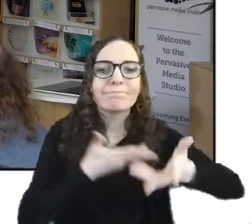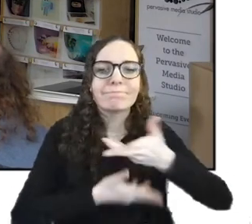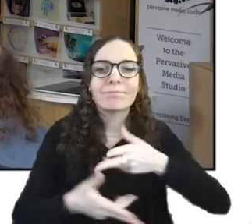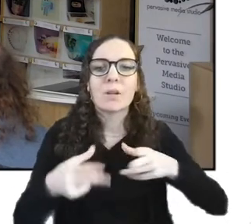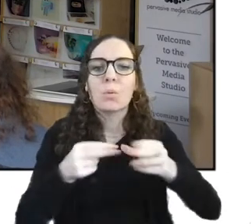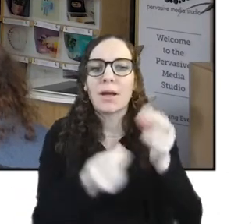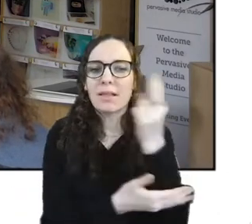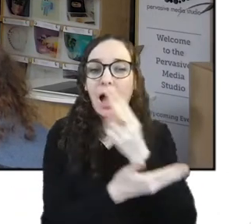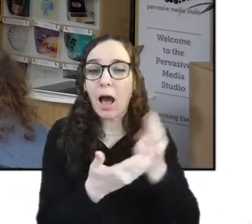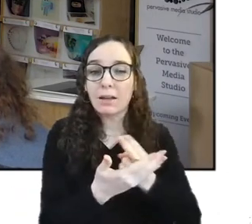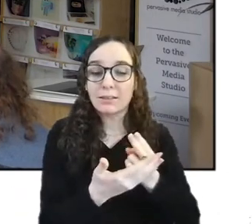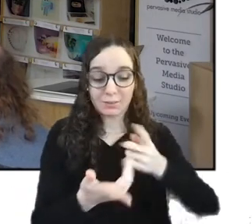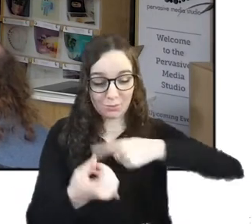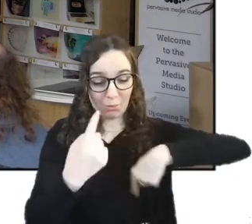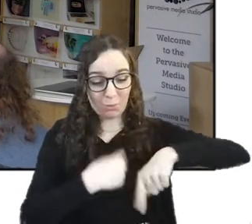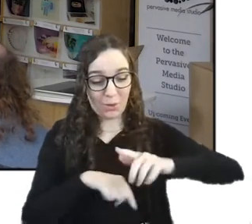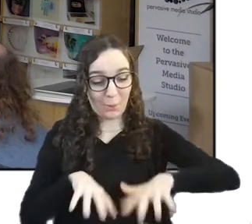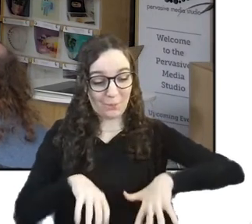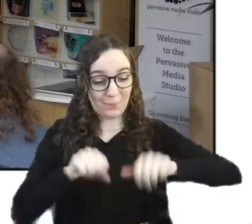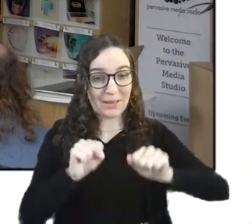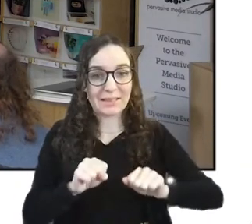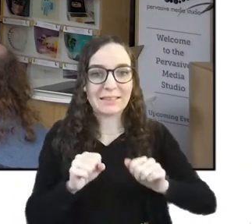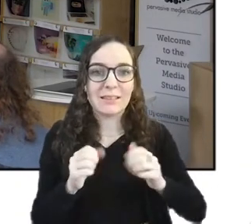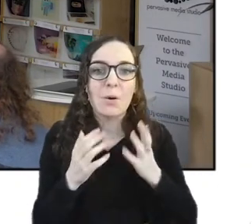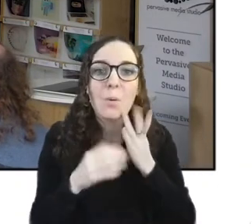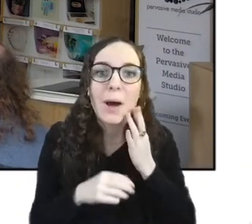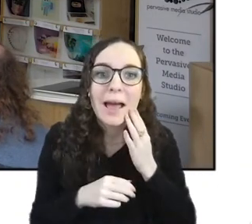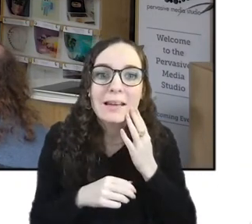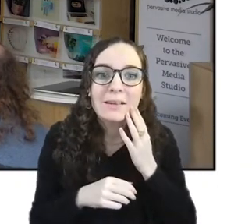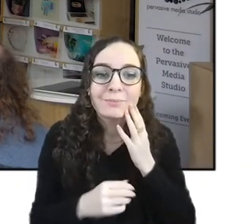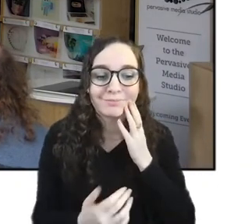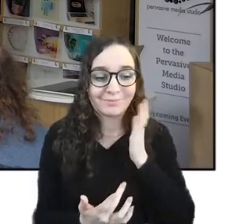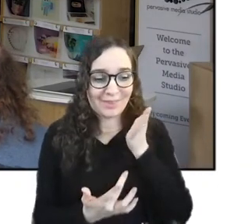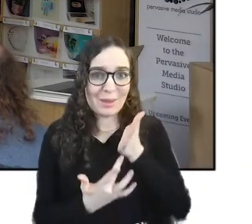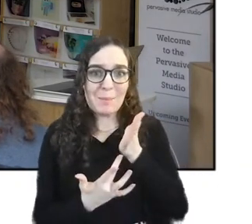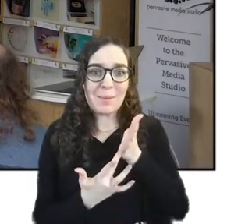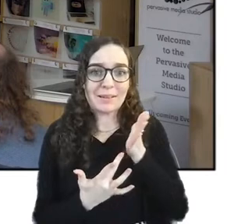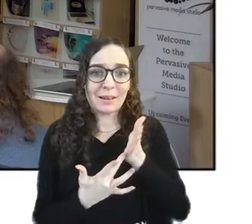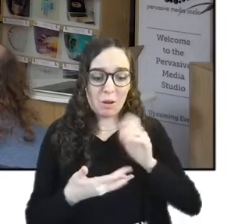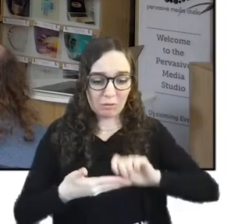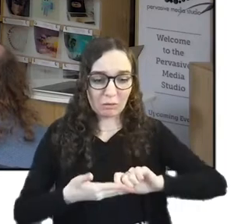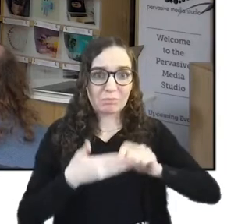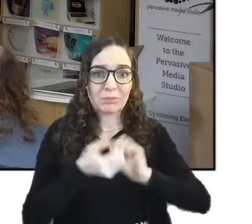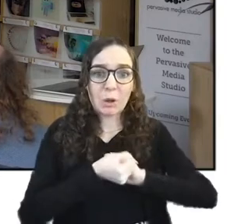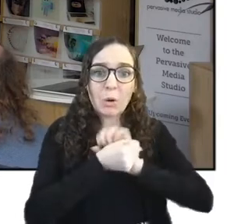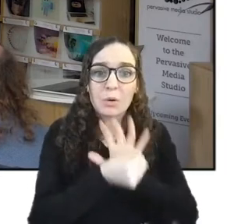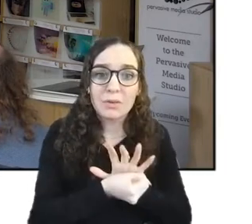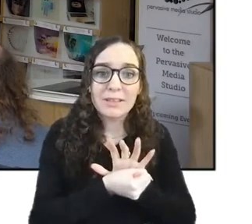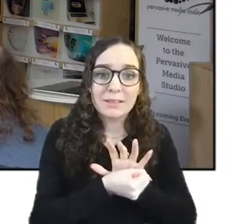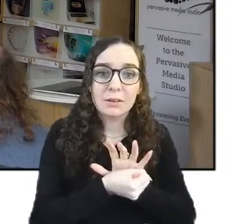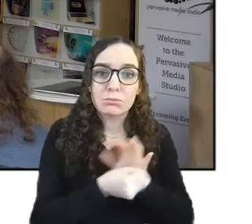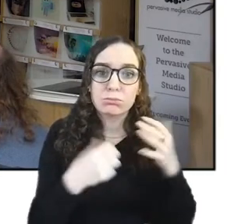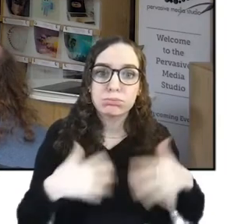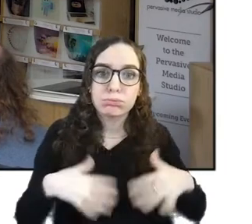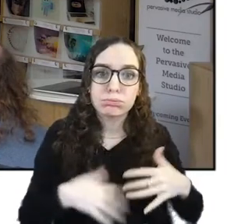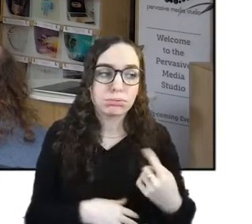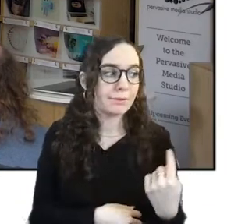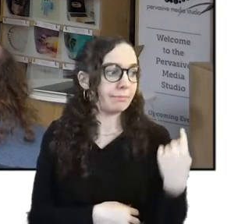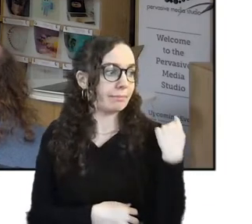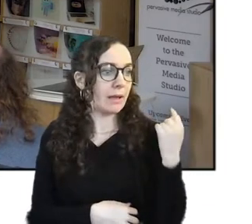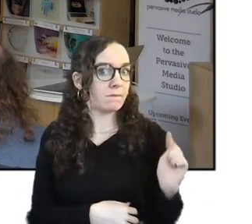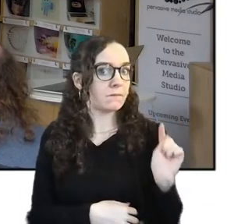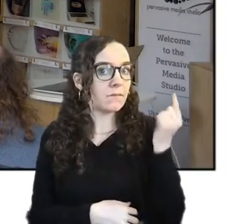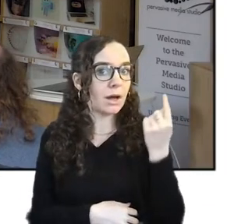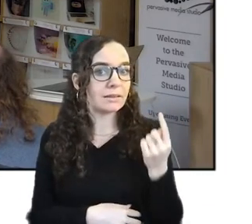pandemic when we produced our first event which was control shift in 2020 and this